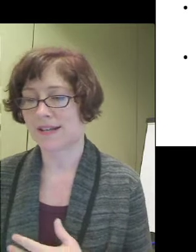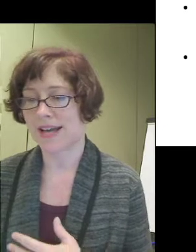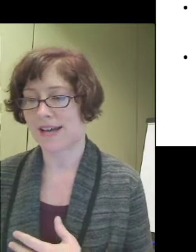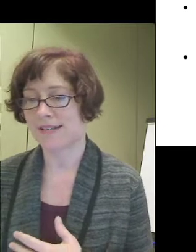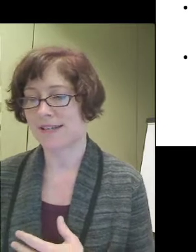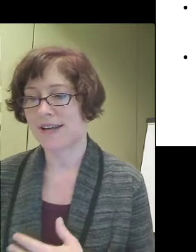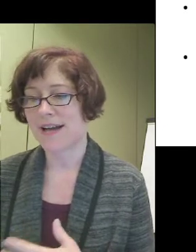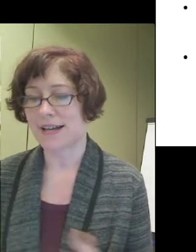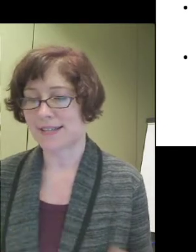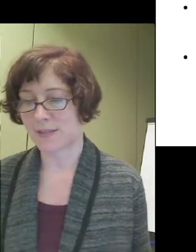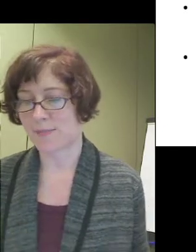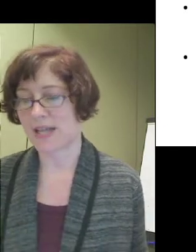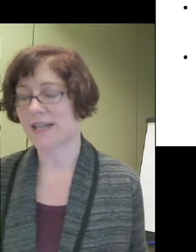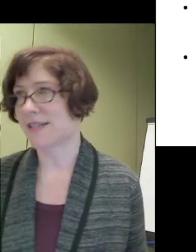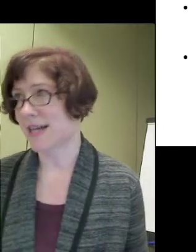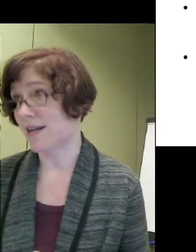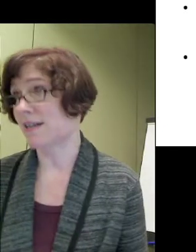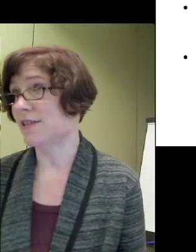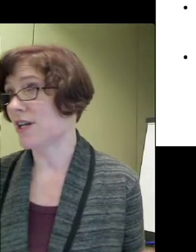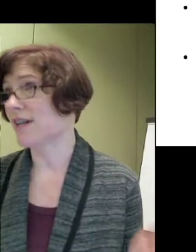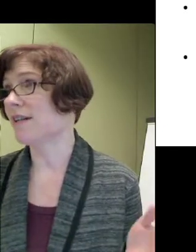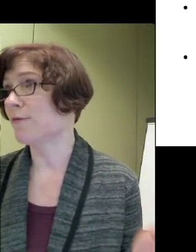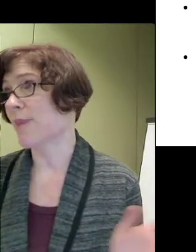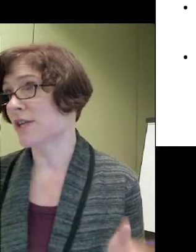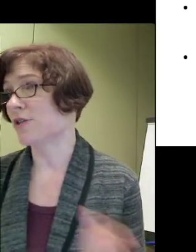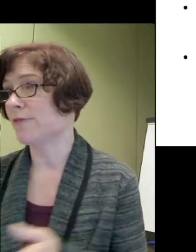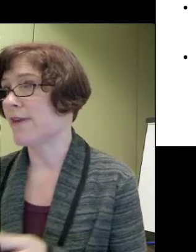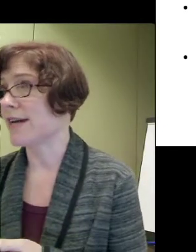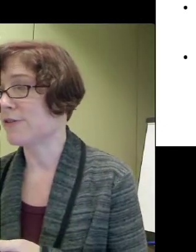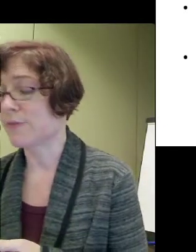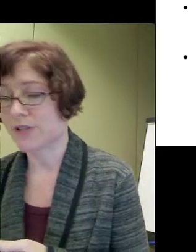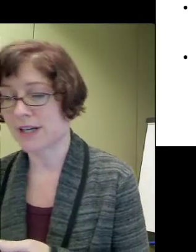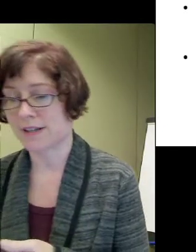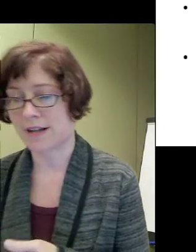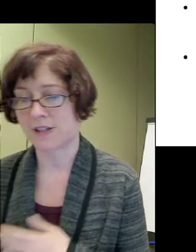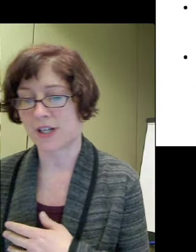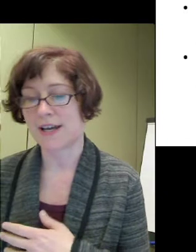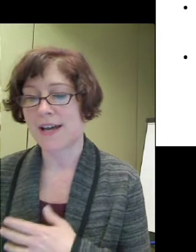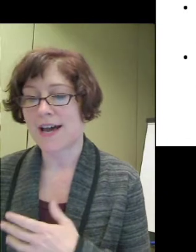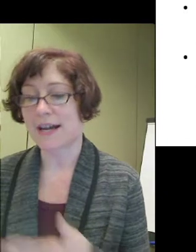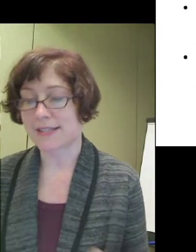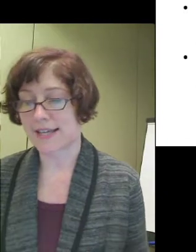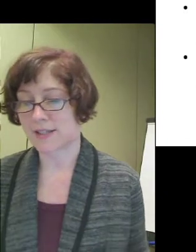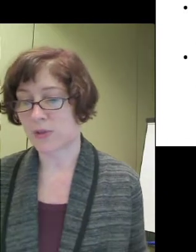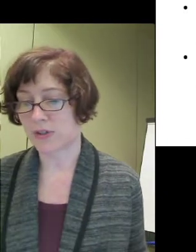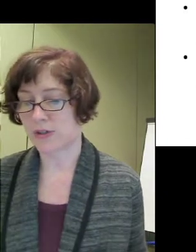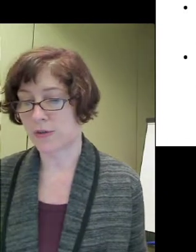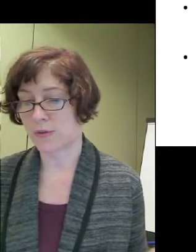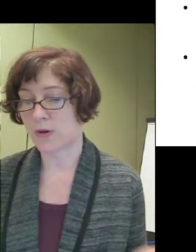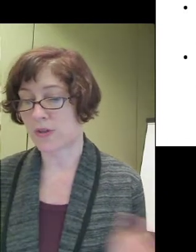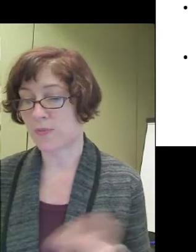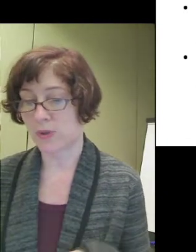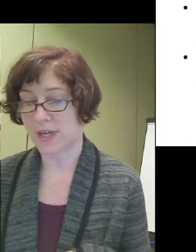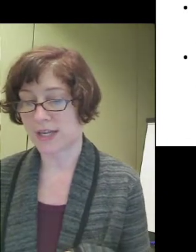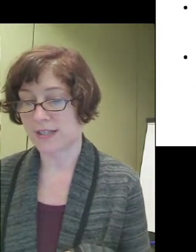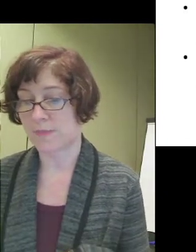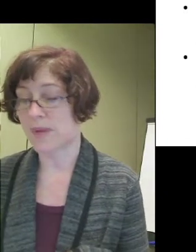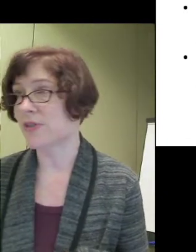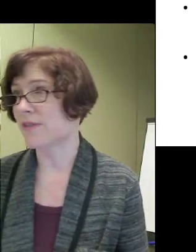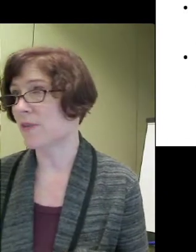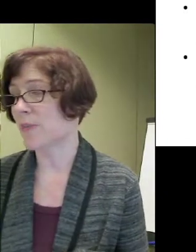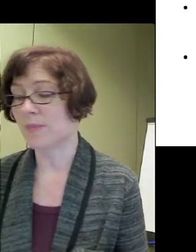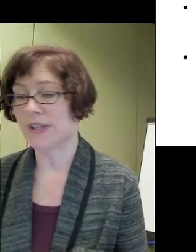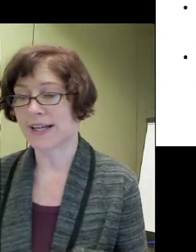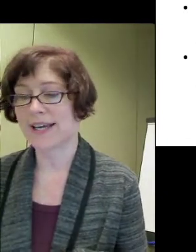access making technology and information provided through technology accessible to both employees